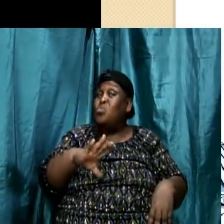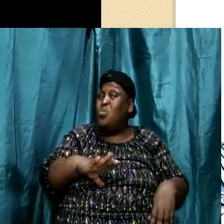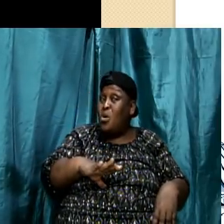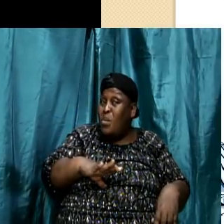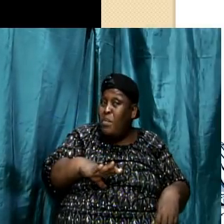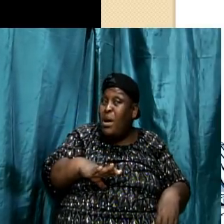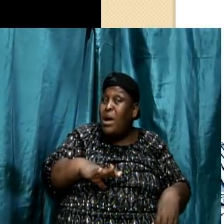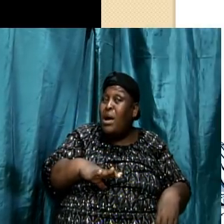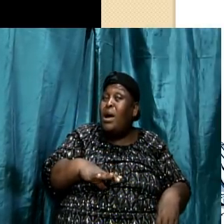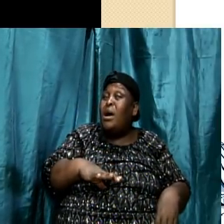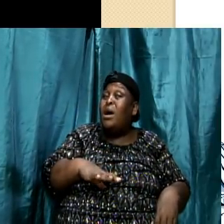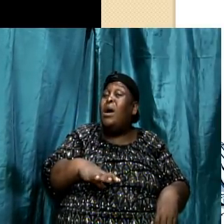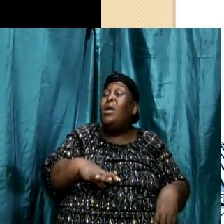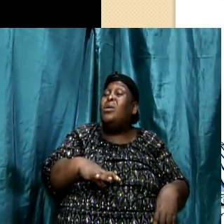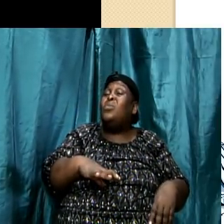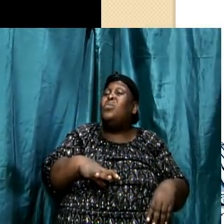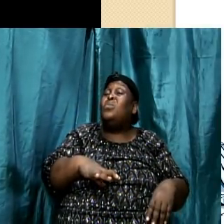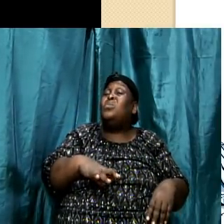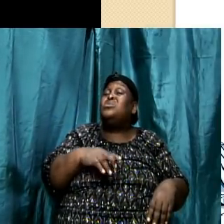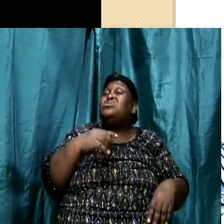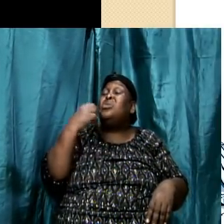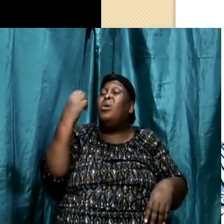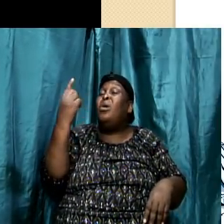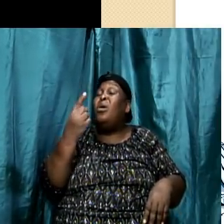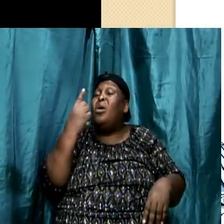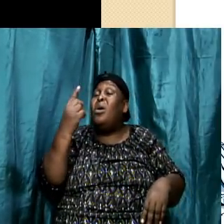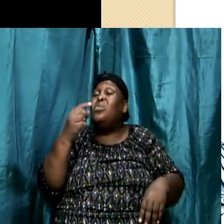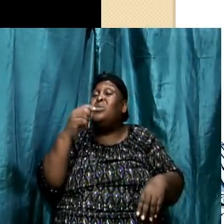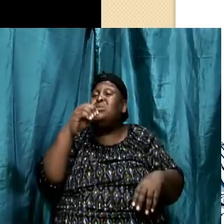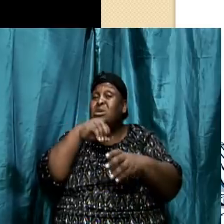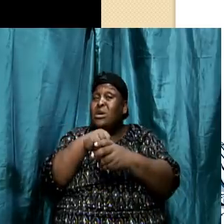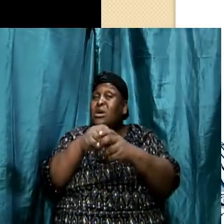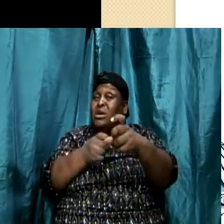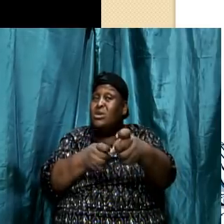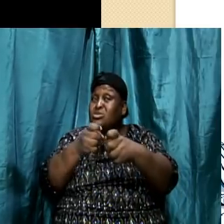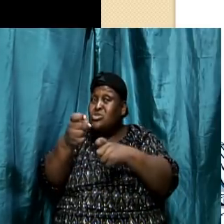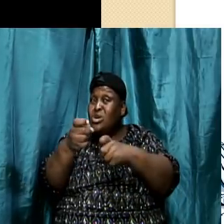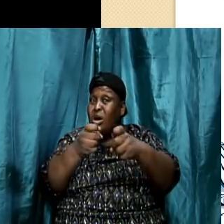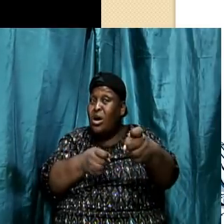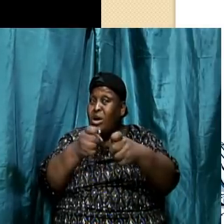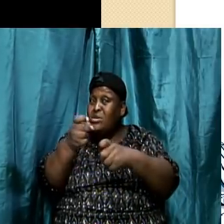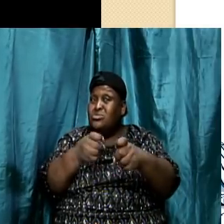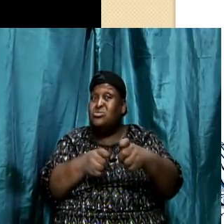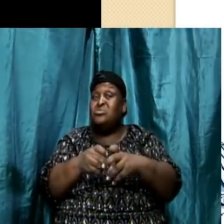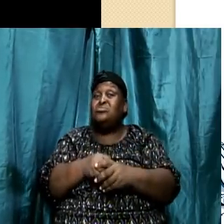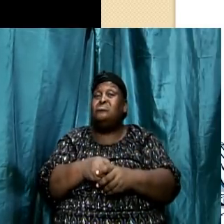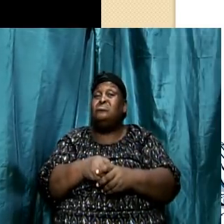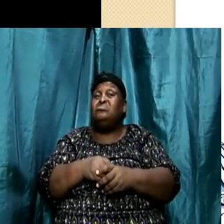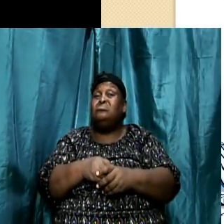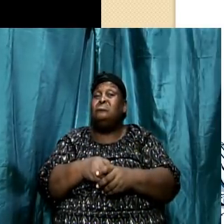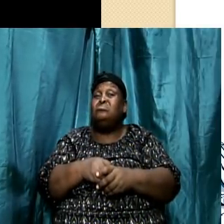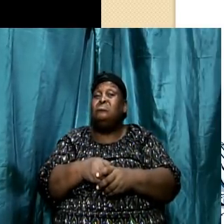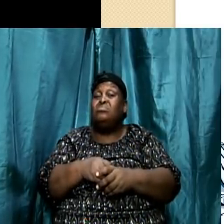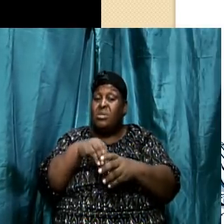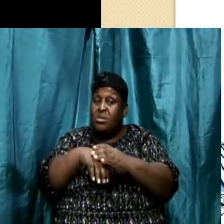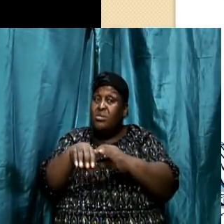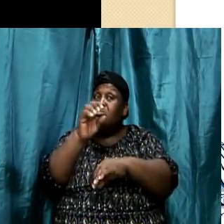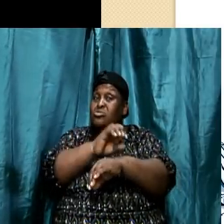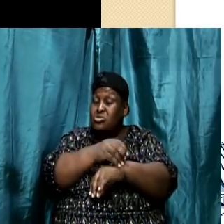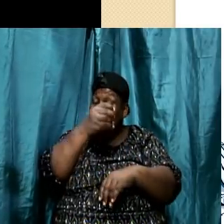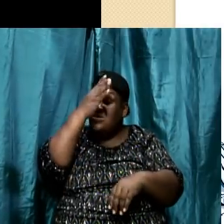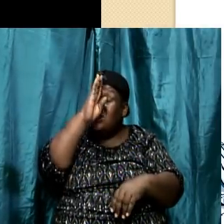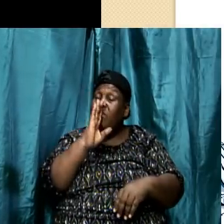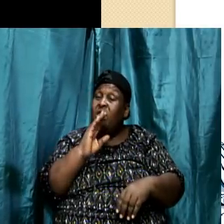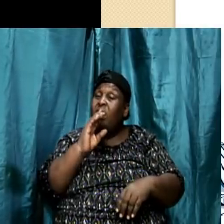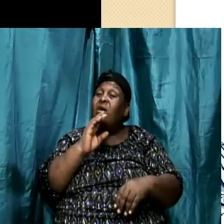They were used to being in charge. were used to talking all the time and Paul had to say look here man, in the church of God it's a little different. But